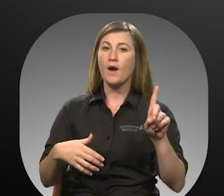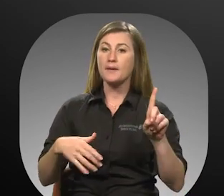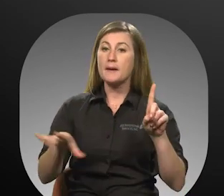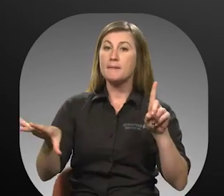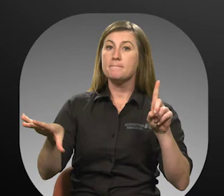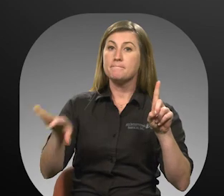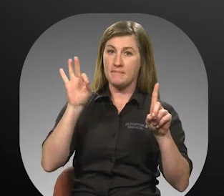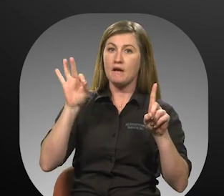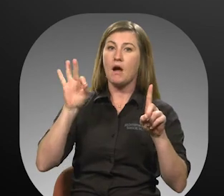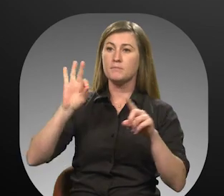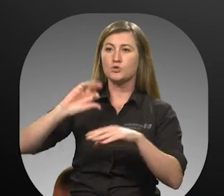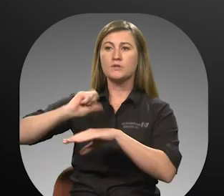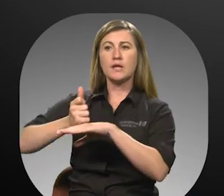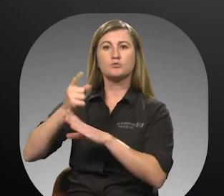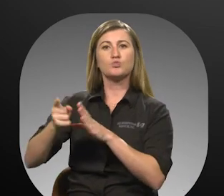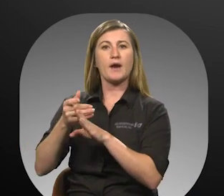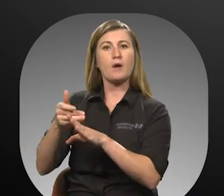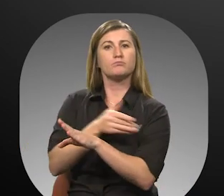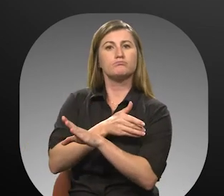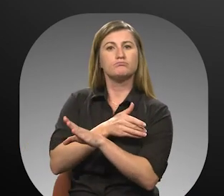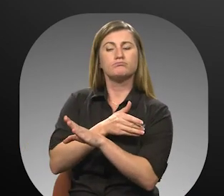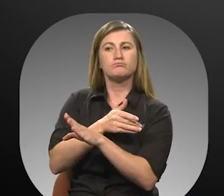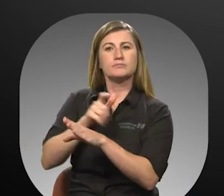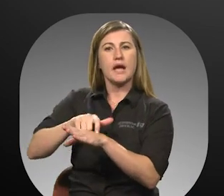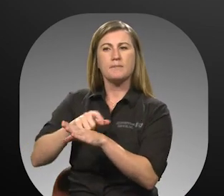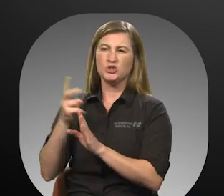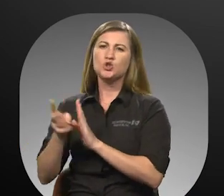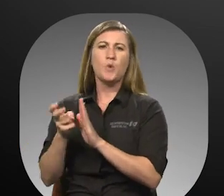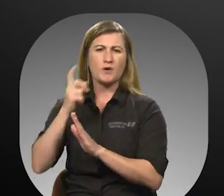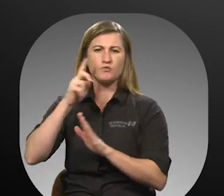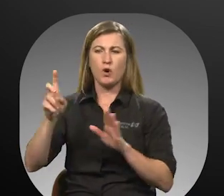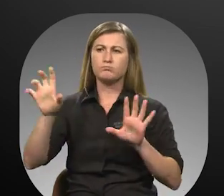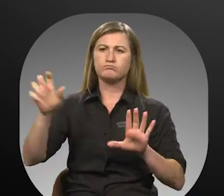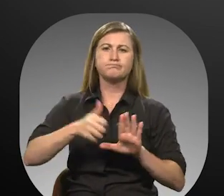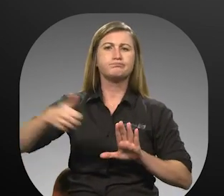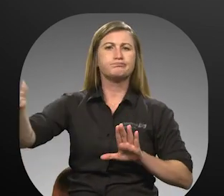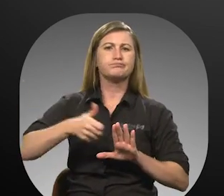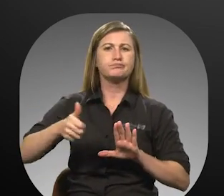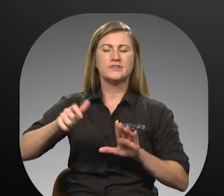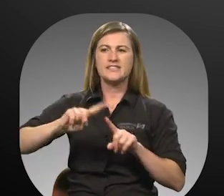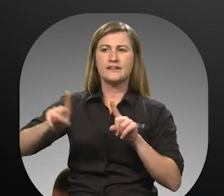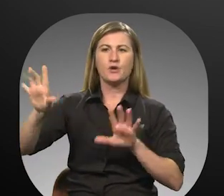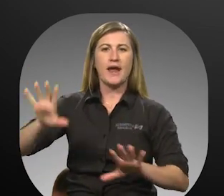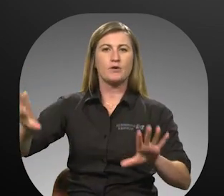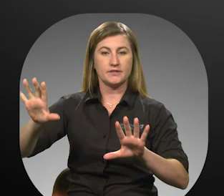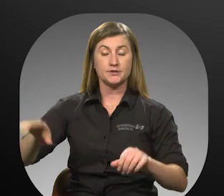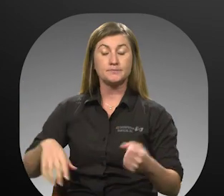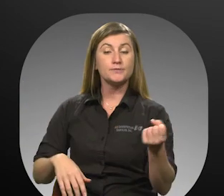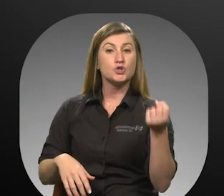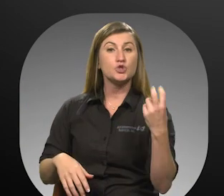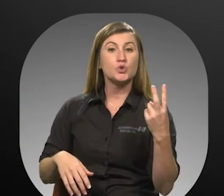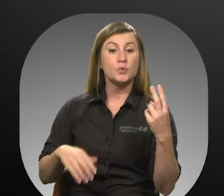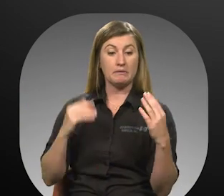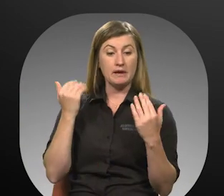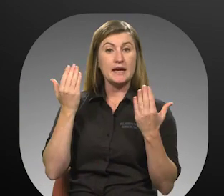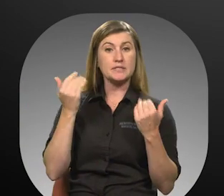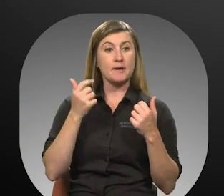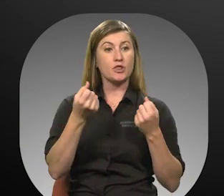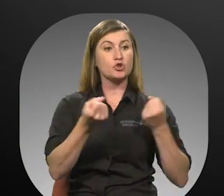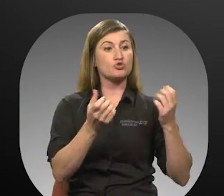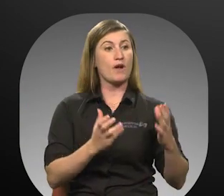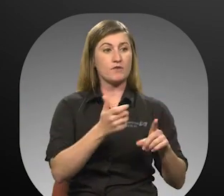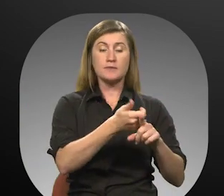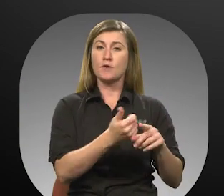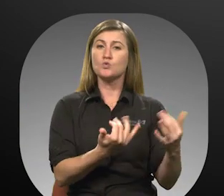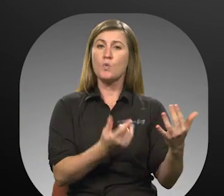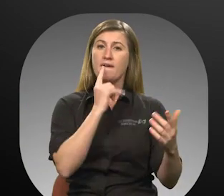Pickups within the established 1 hour pickup window 2 hours for trips between service areas 2. the driver to wait up